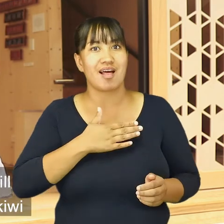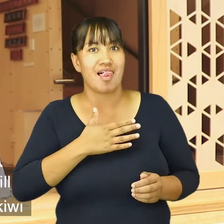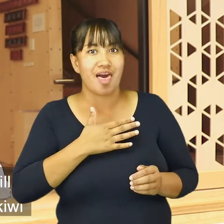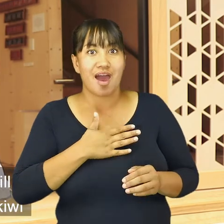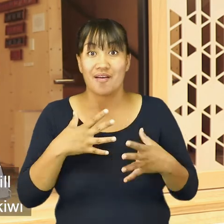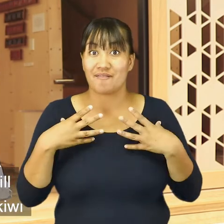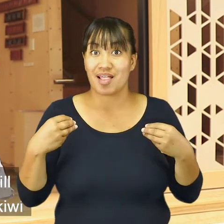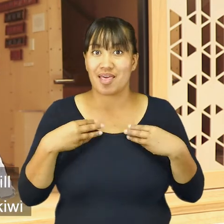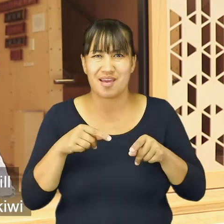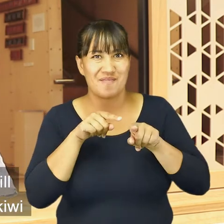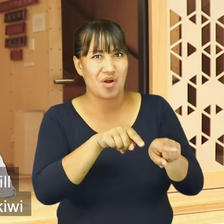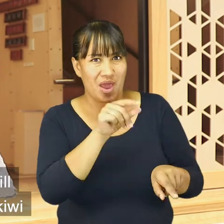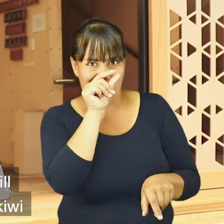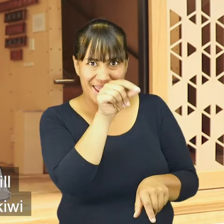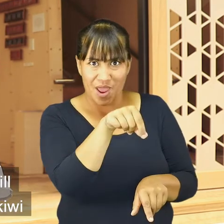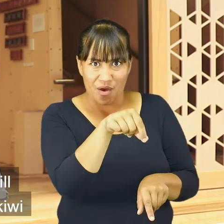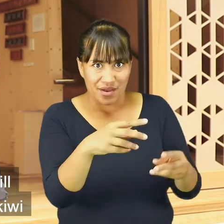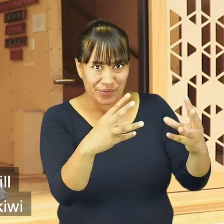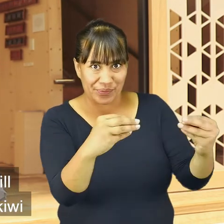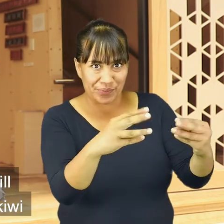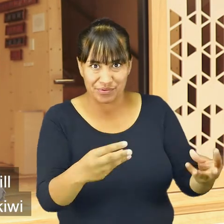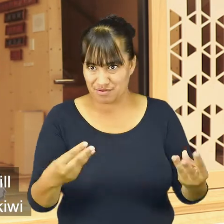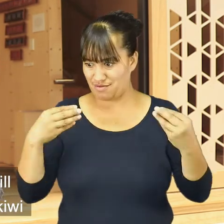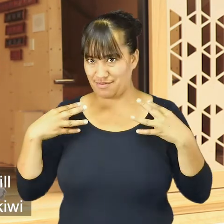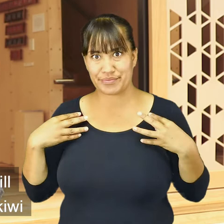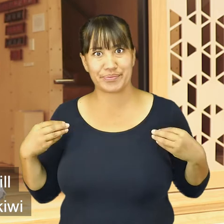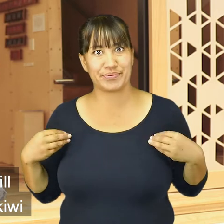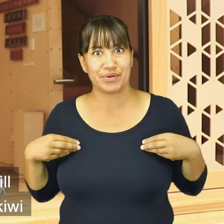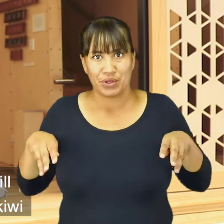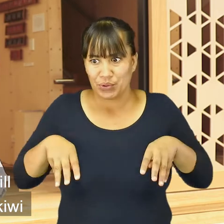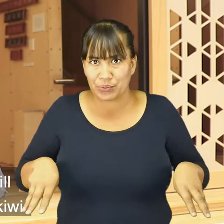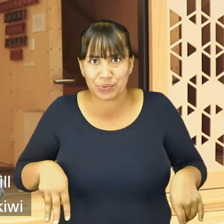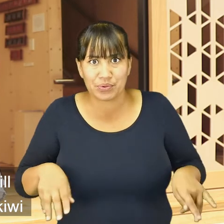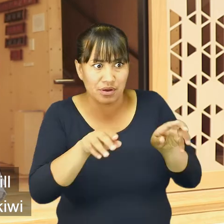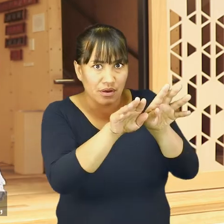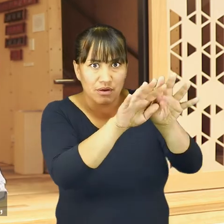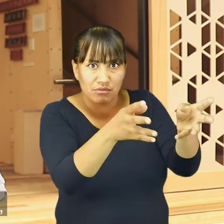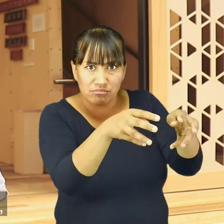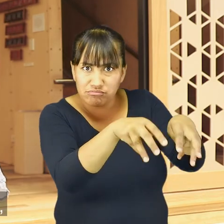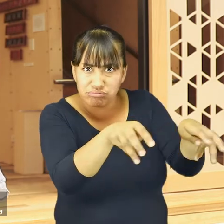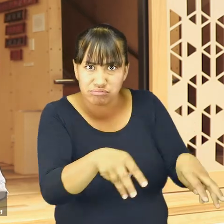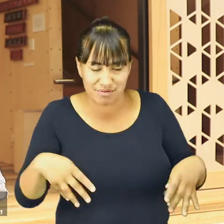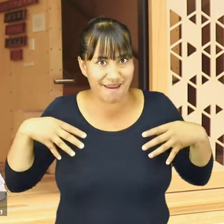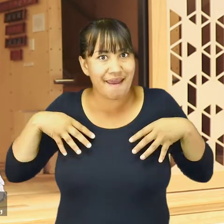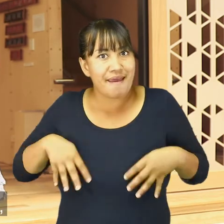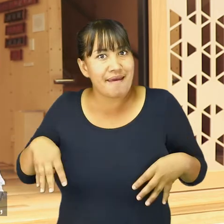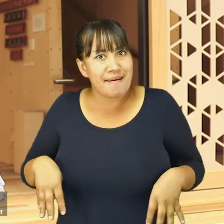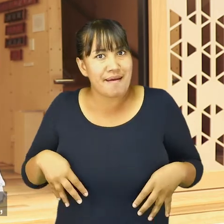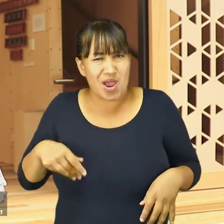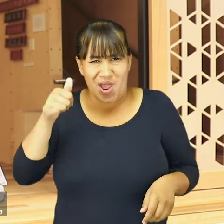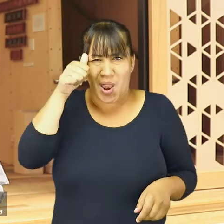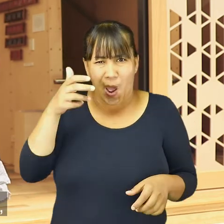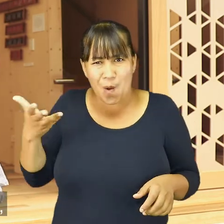I like to use, I like to use my feathers still on the pelt. So I pelt the kiwi and